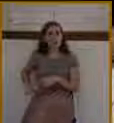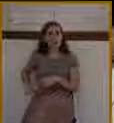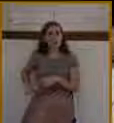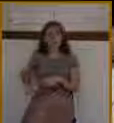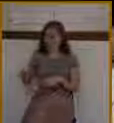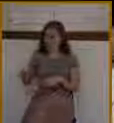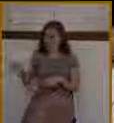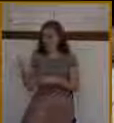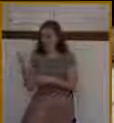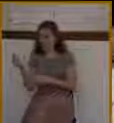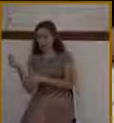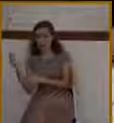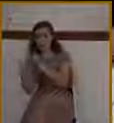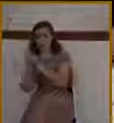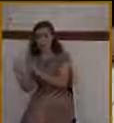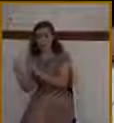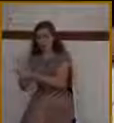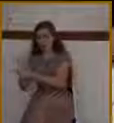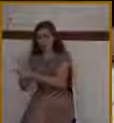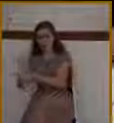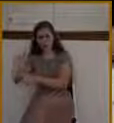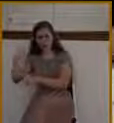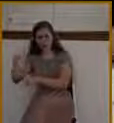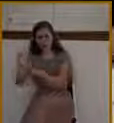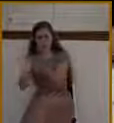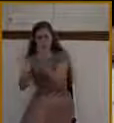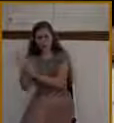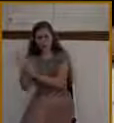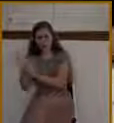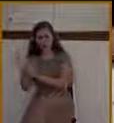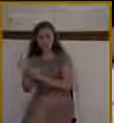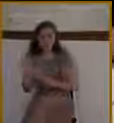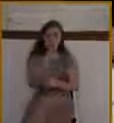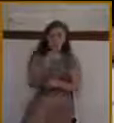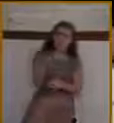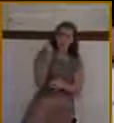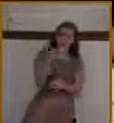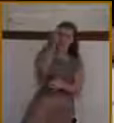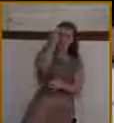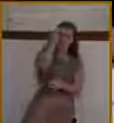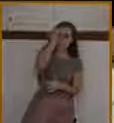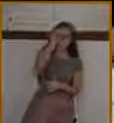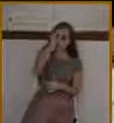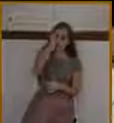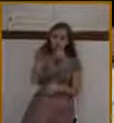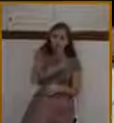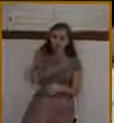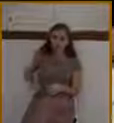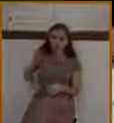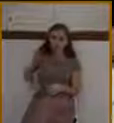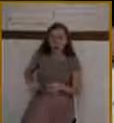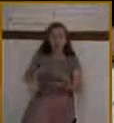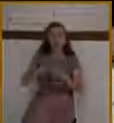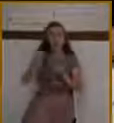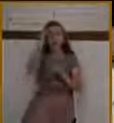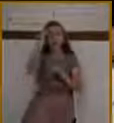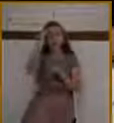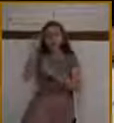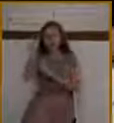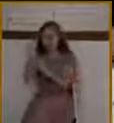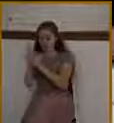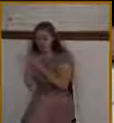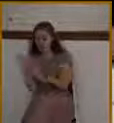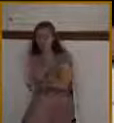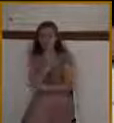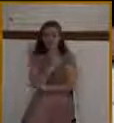right, but they really didn't see it. They didn't see that Jesus there at the temple at that time was the fulfillment